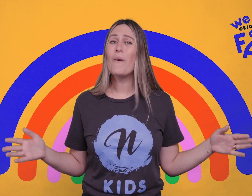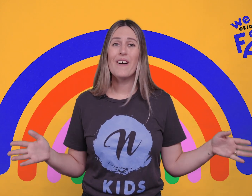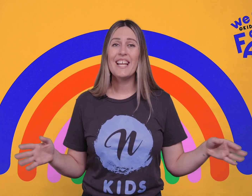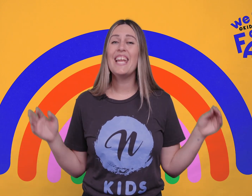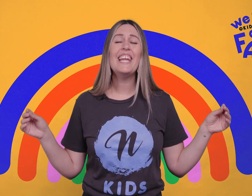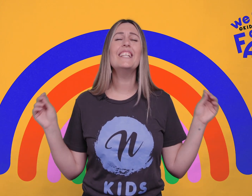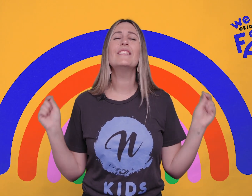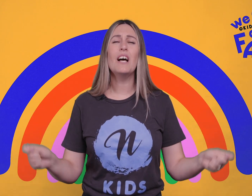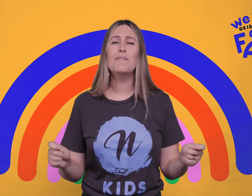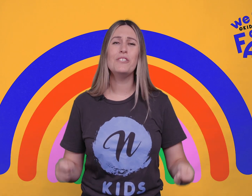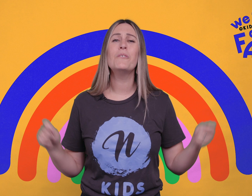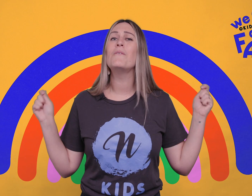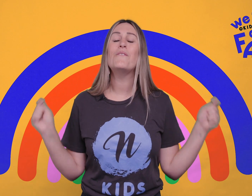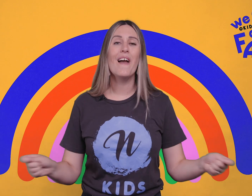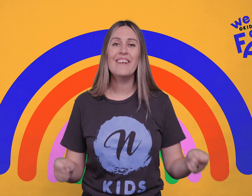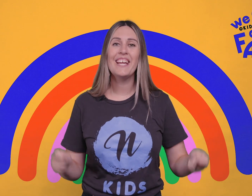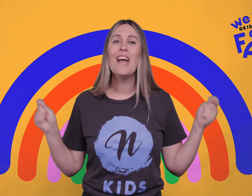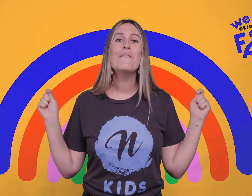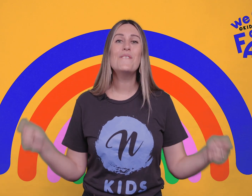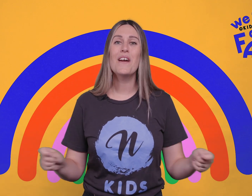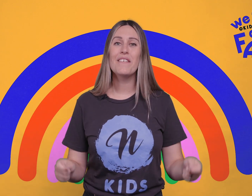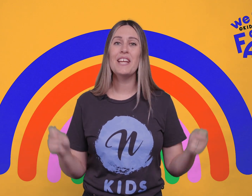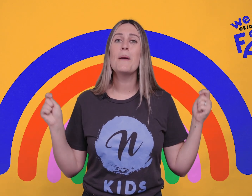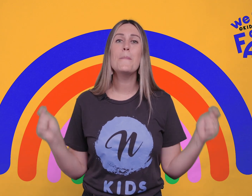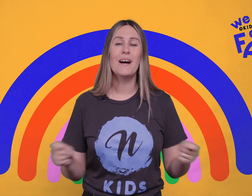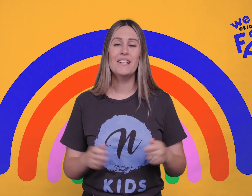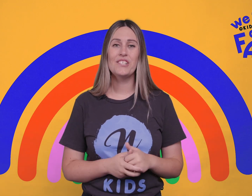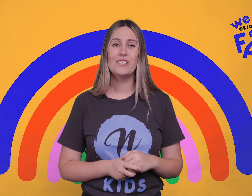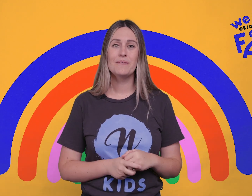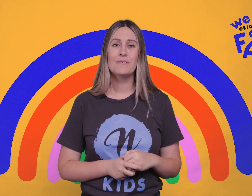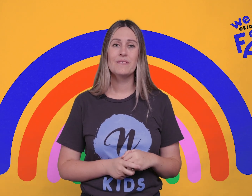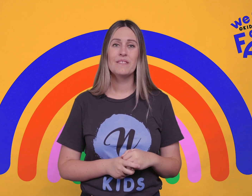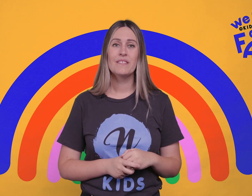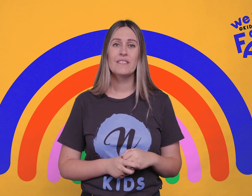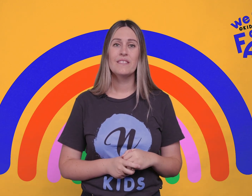no matter what, He loves you very, very much.